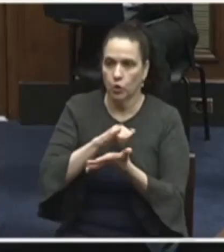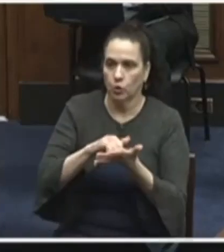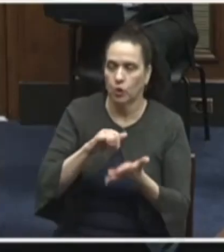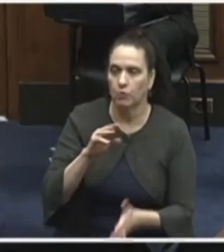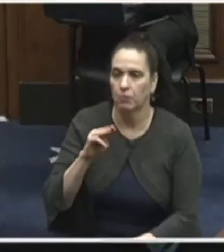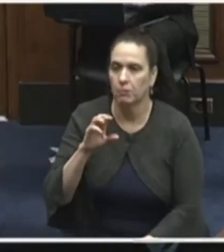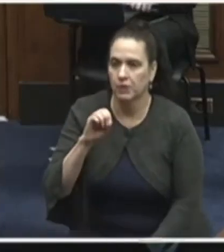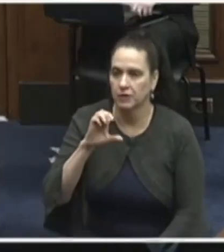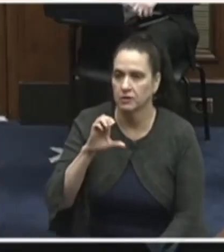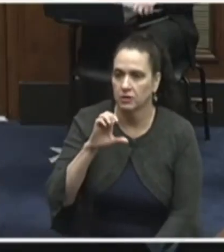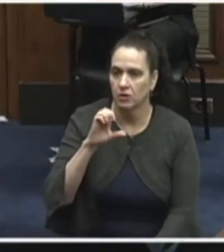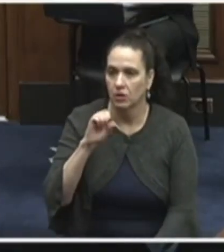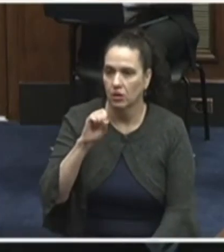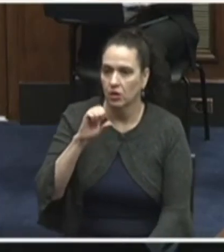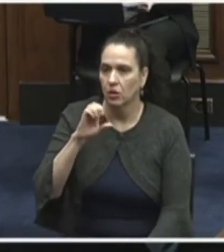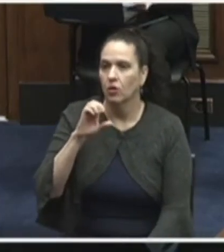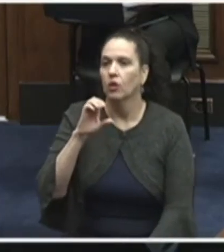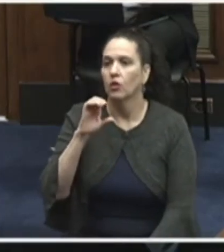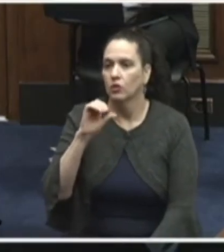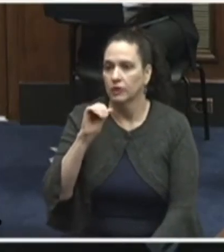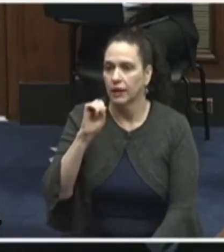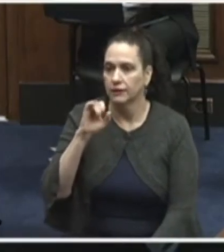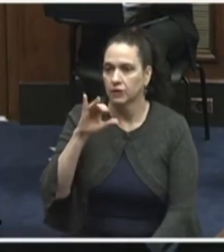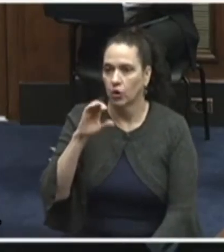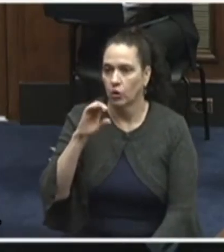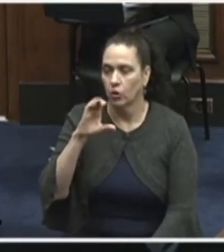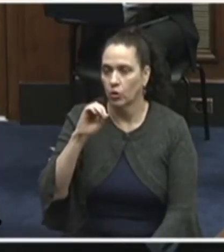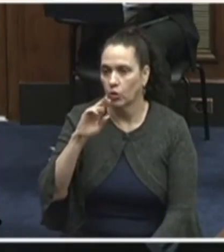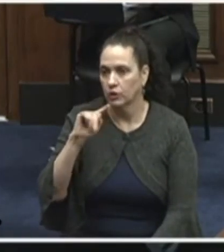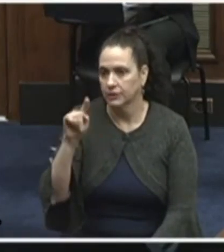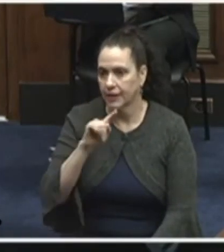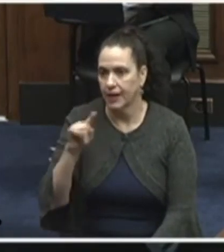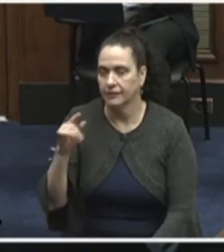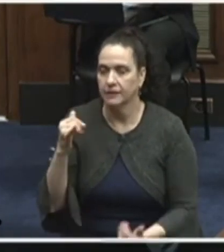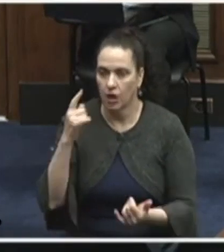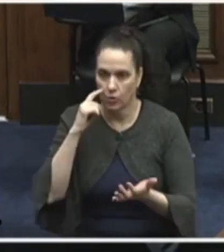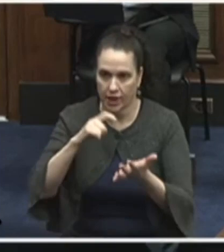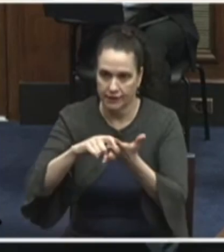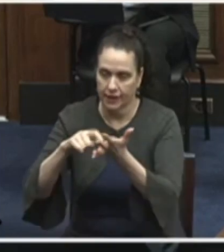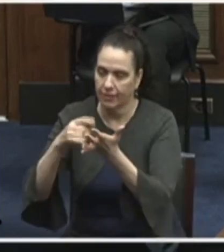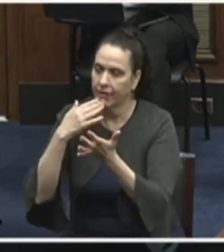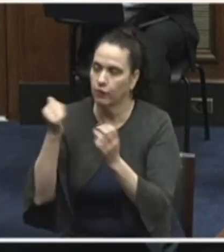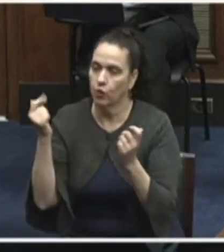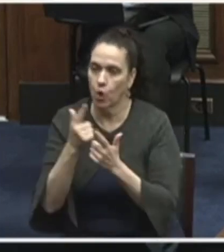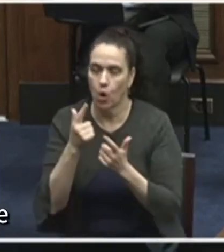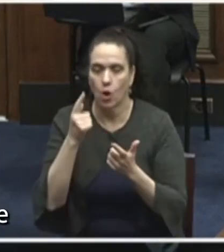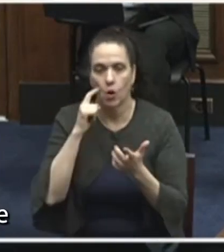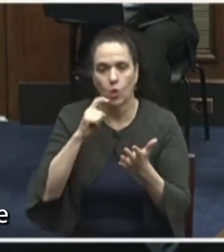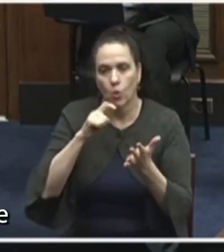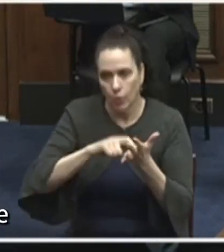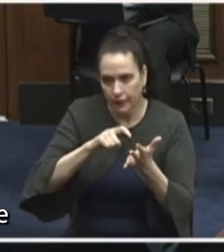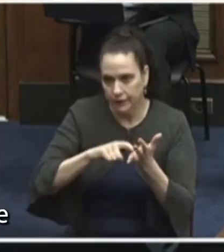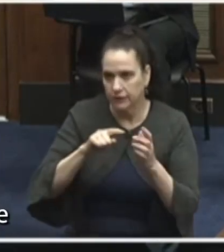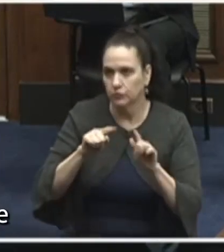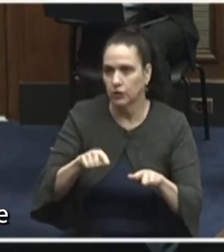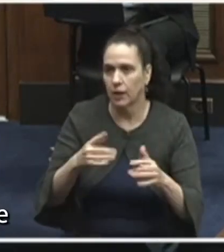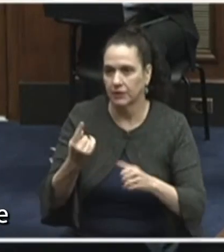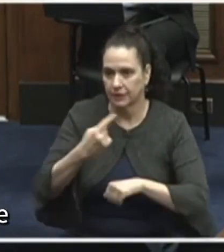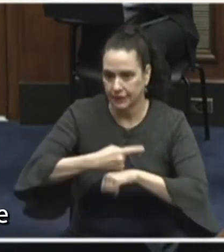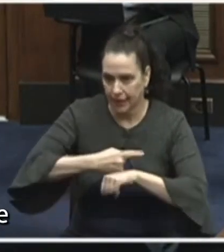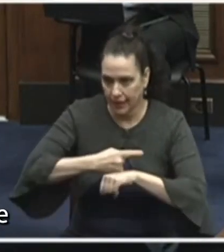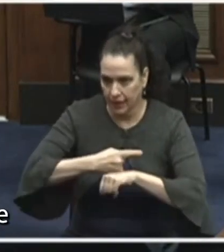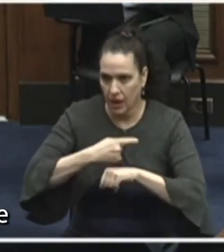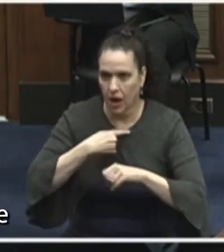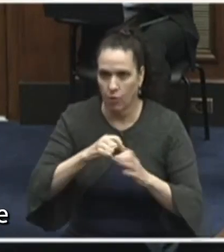Thank you so much, Chairwoman Bush, and to all of our witnesses for being here today. But I just have to